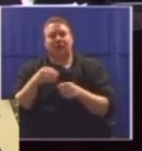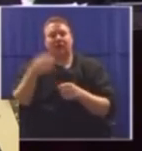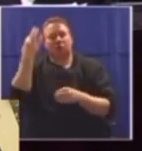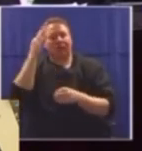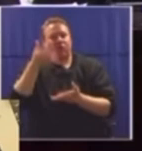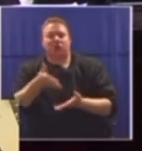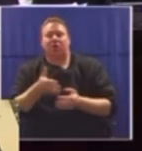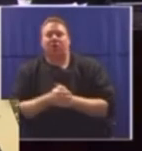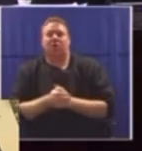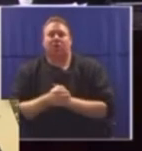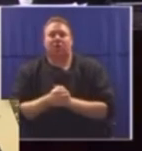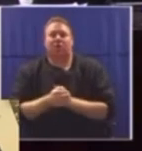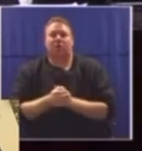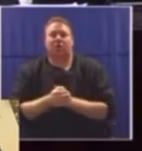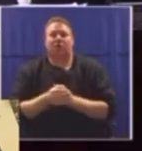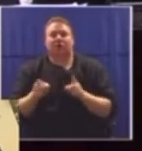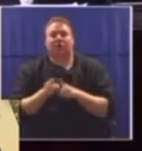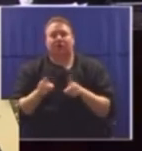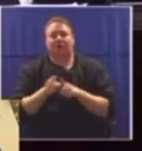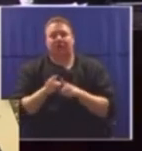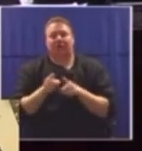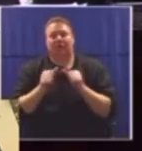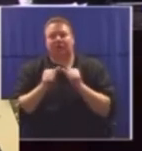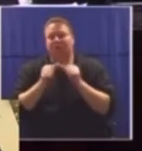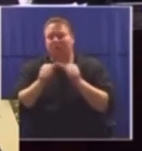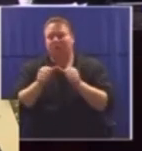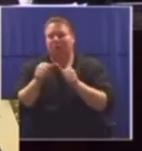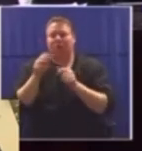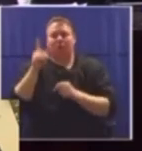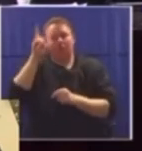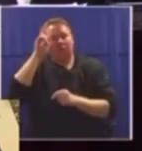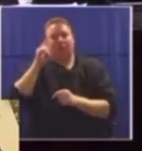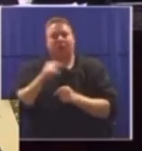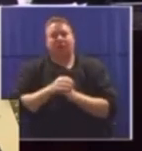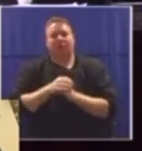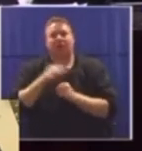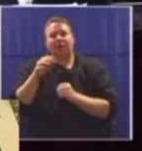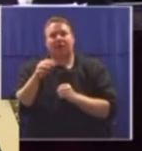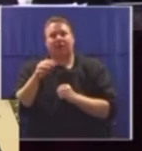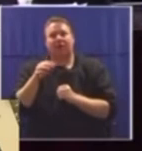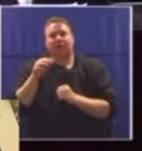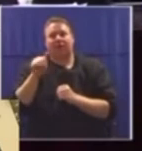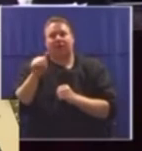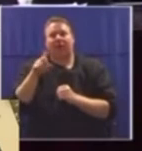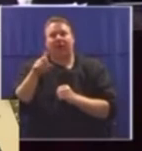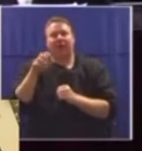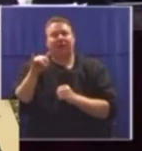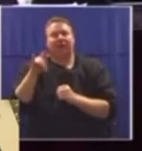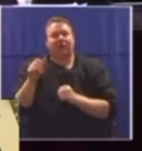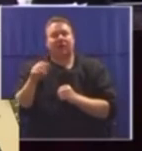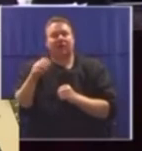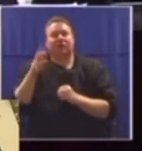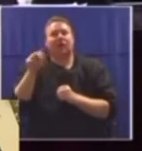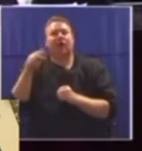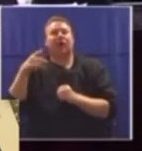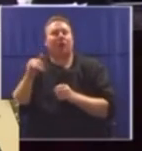Moreover, the continued persecution of advocate Mkobani using state resources should induce